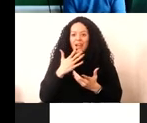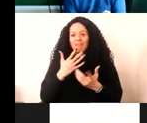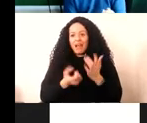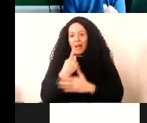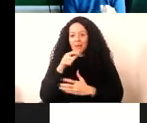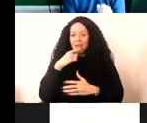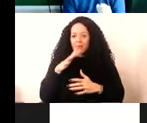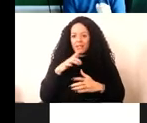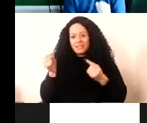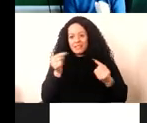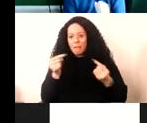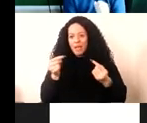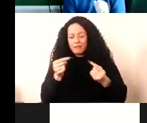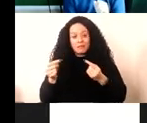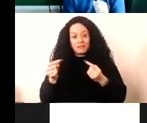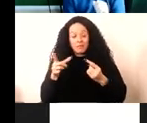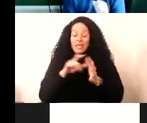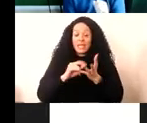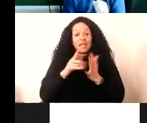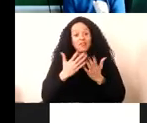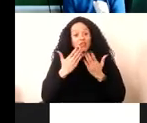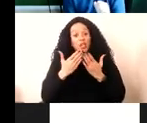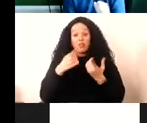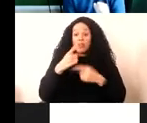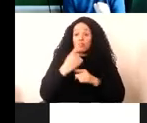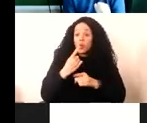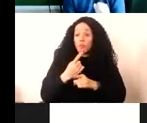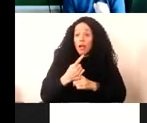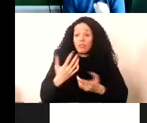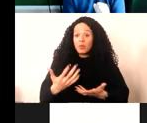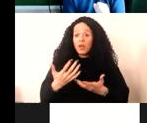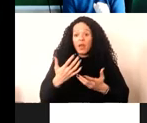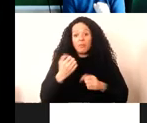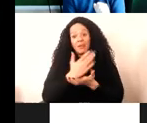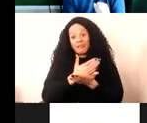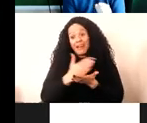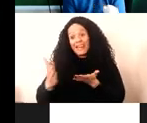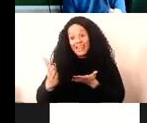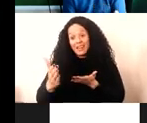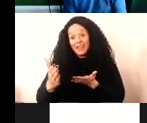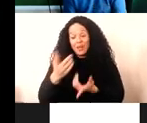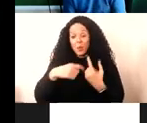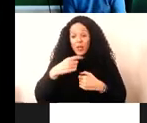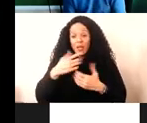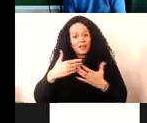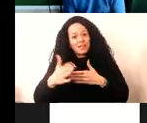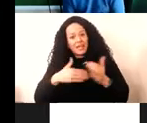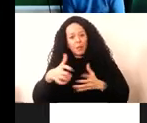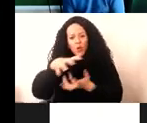I think the case studies you've seen today have made it very clear that we're dealing with very complex